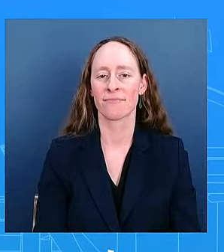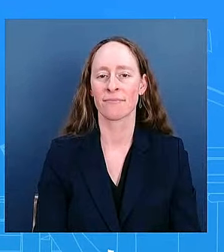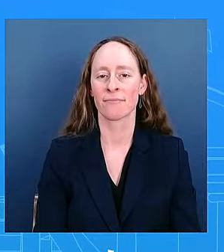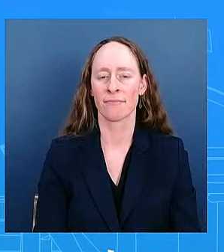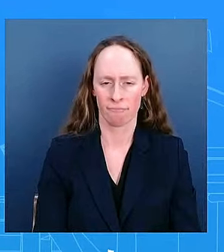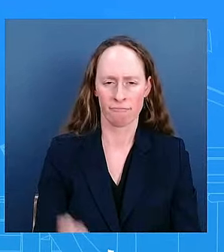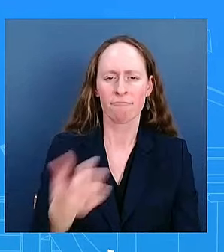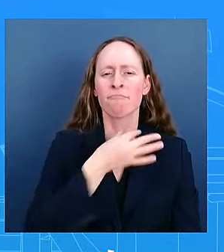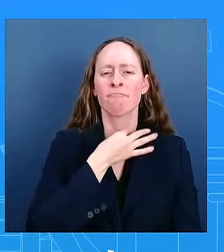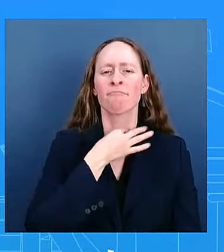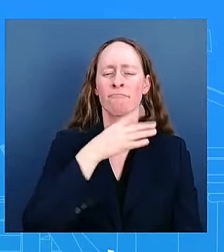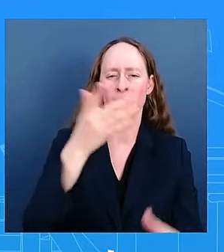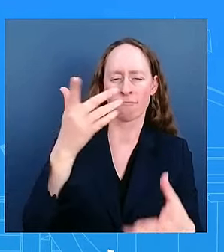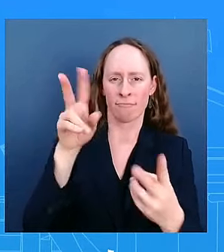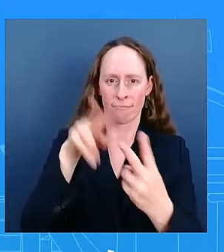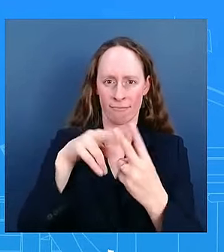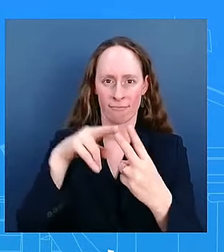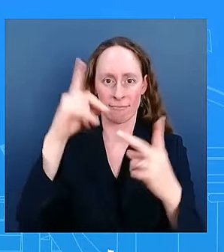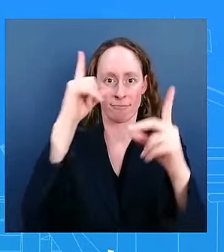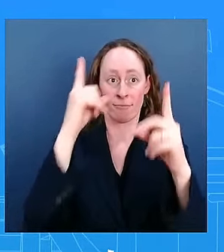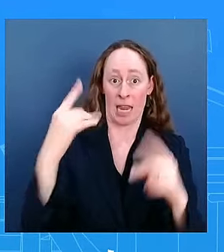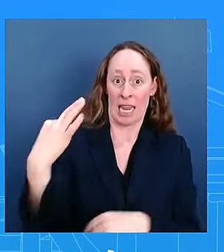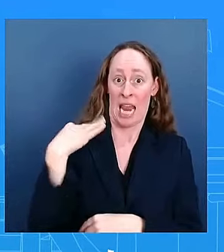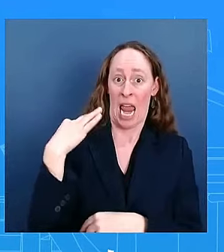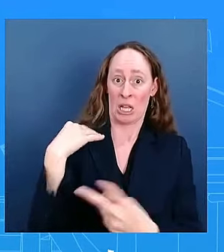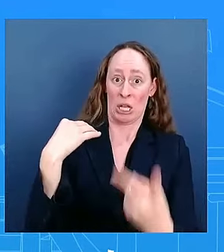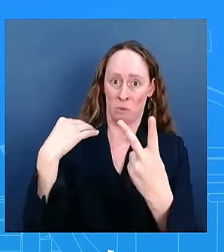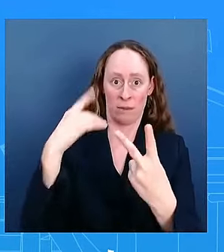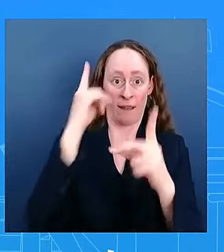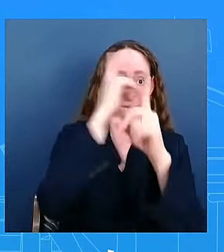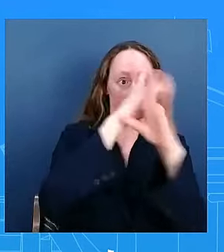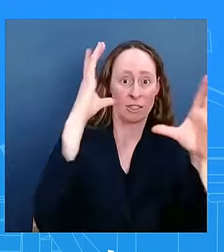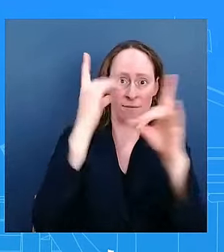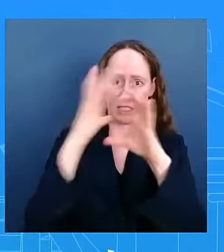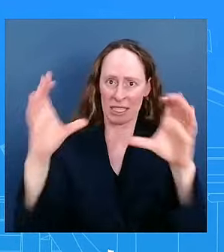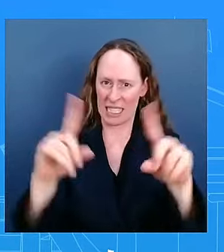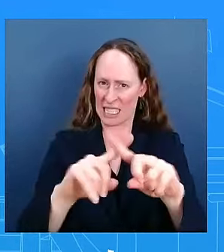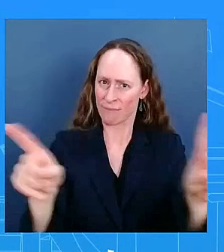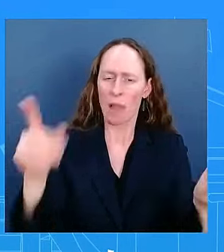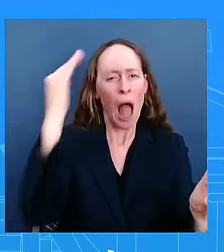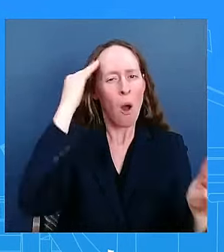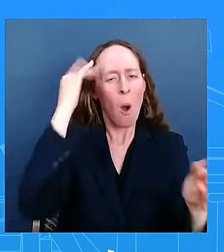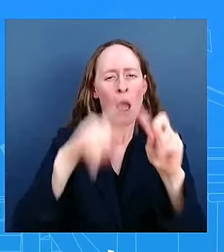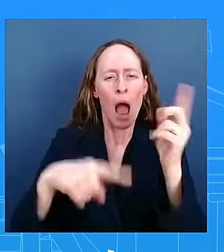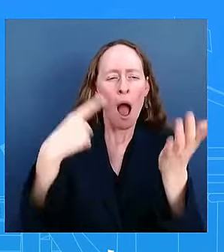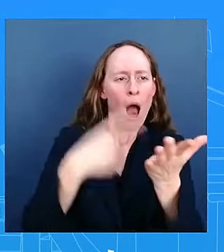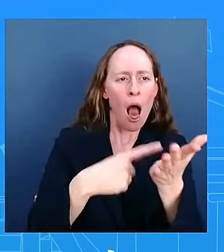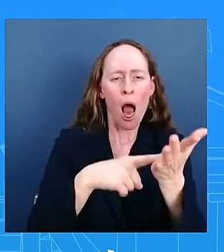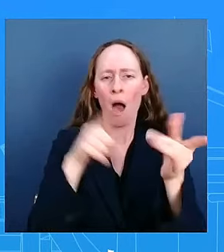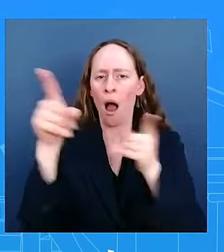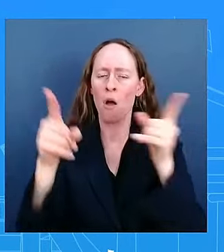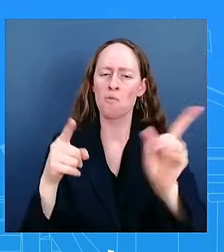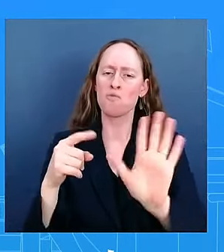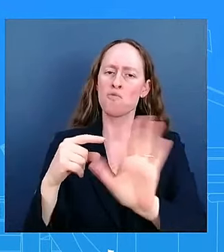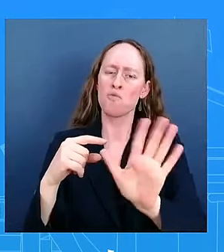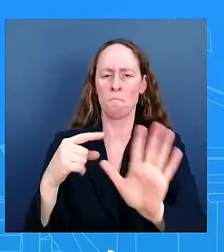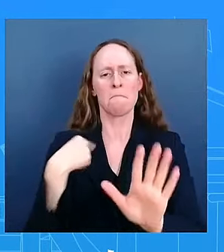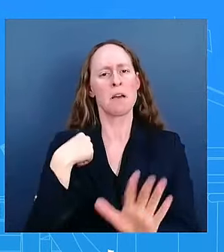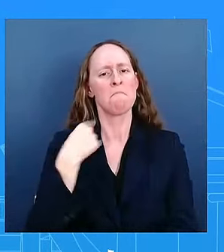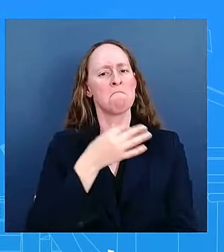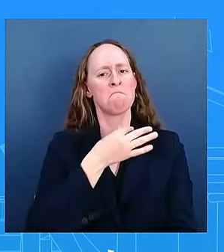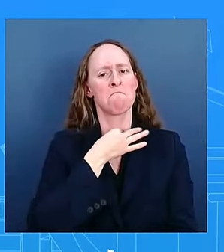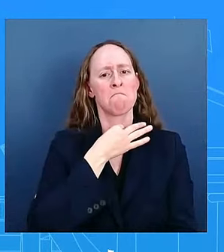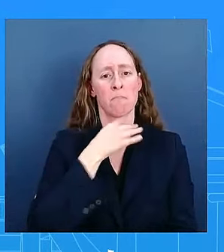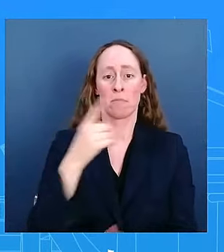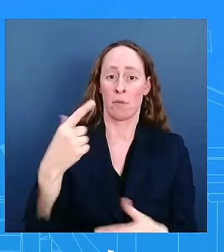i know that you can't comment specifically on the election but given that gdp is backward-looking data that goes through just the end of september and the fact